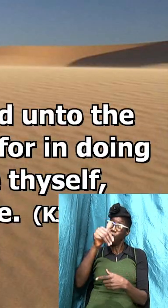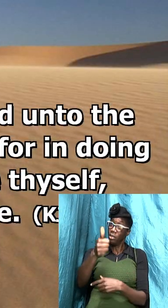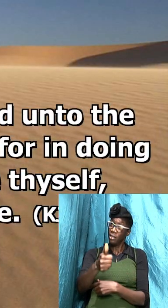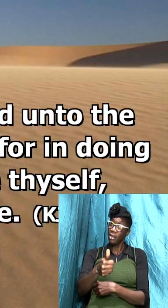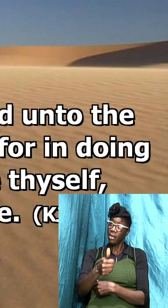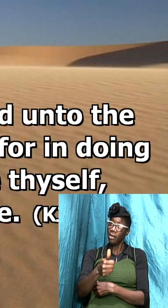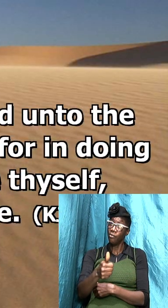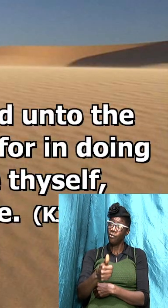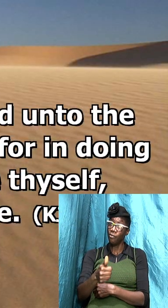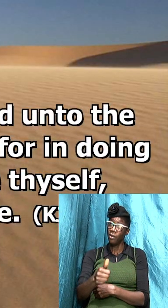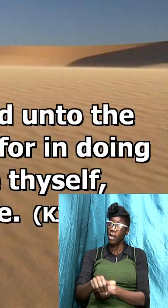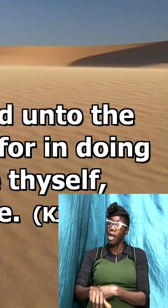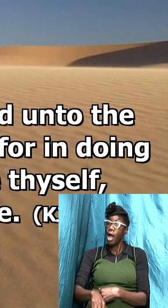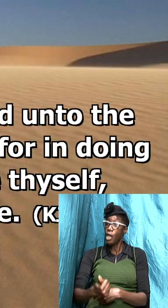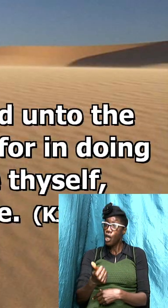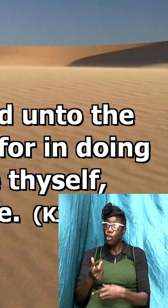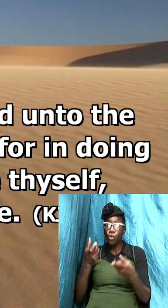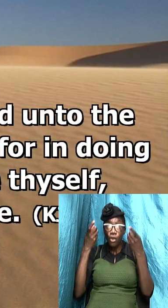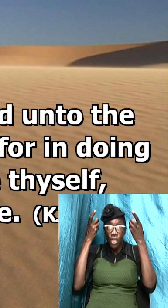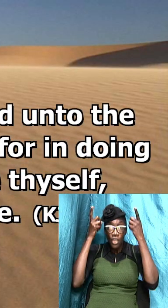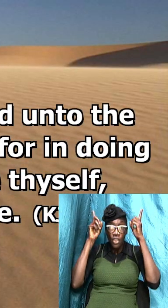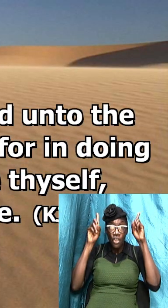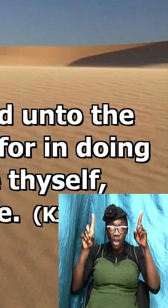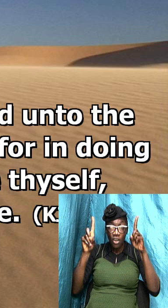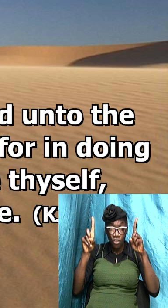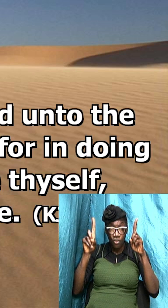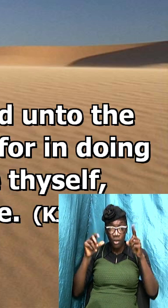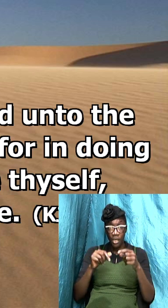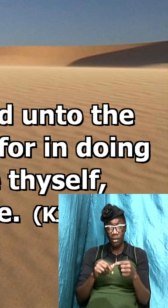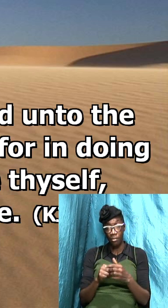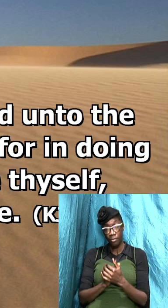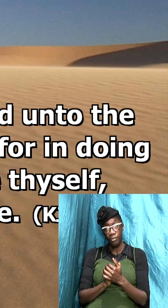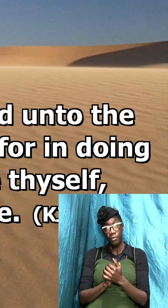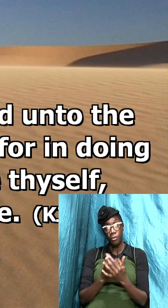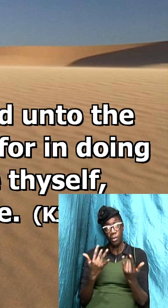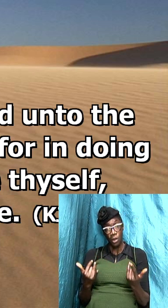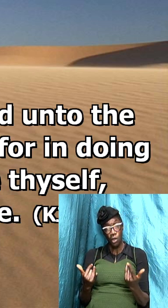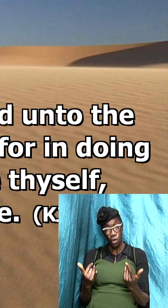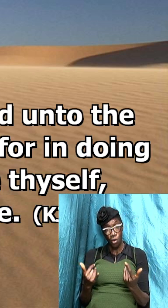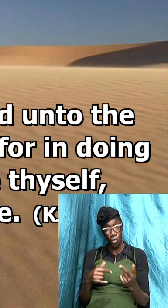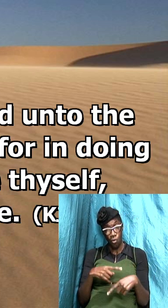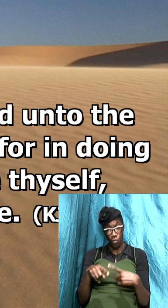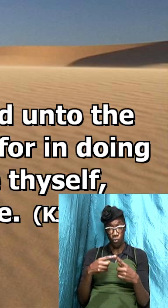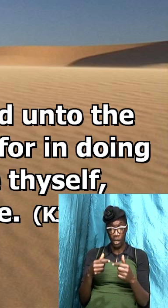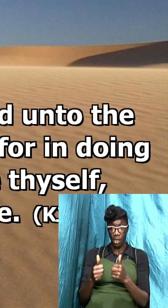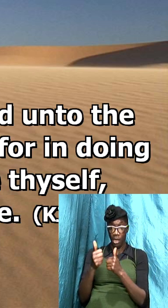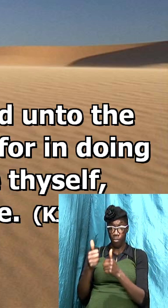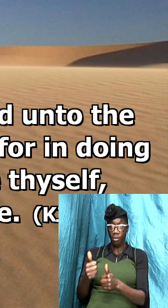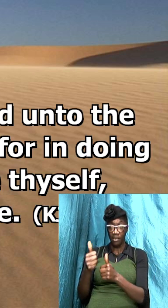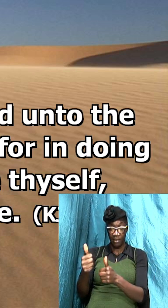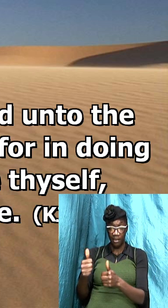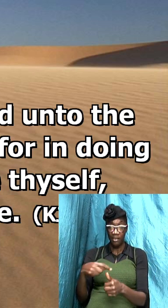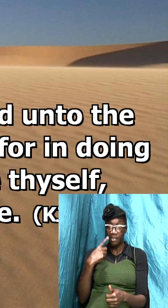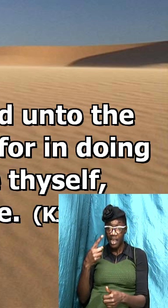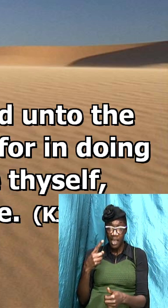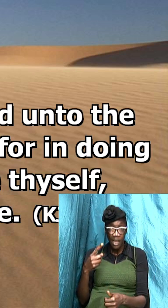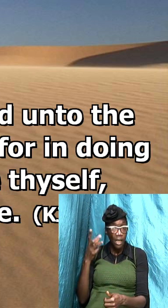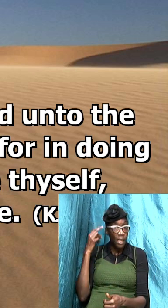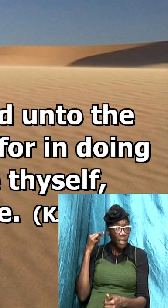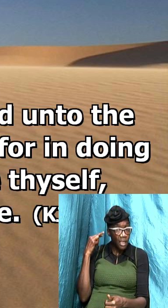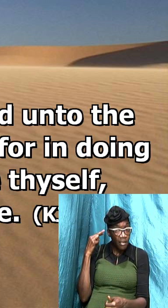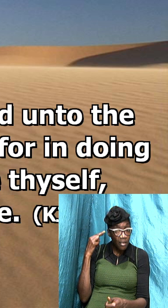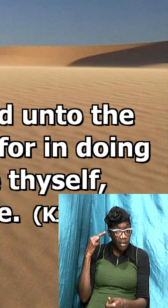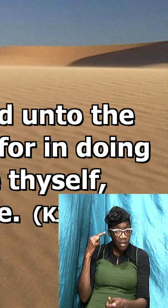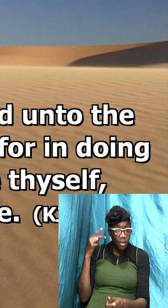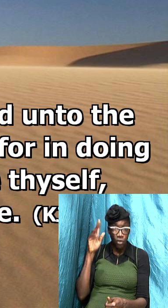and unto the doctrine now when the apostle said take heed unto thyself and unto